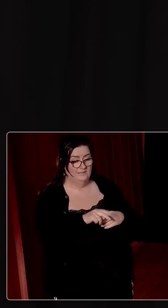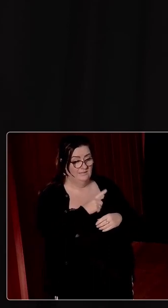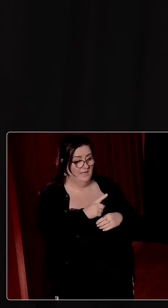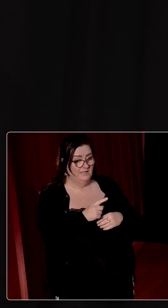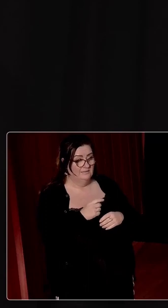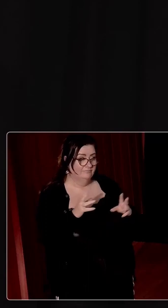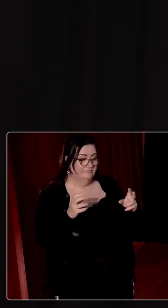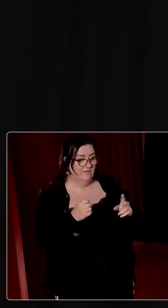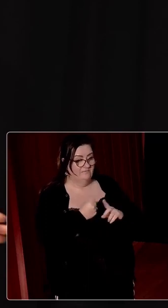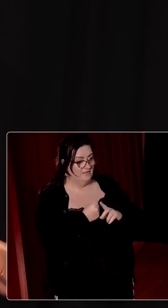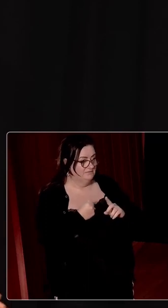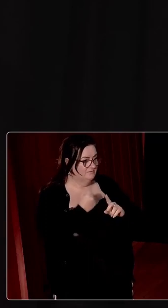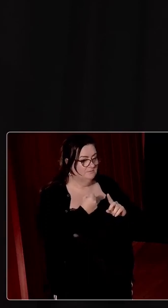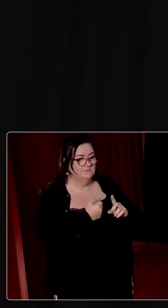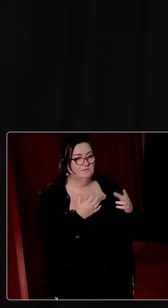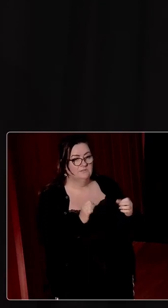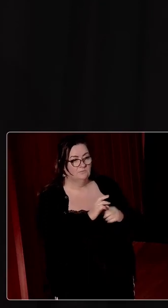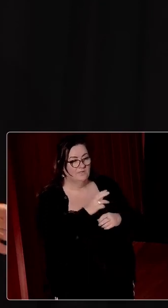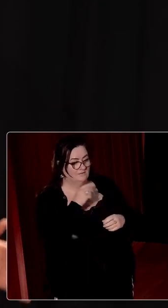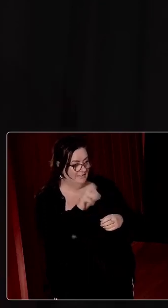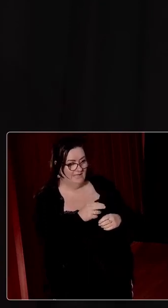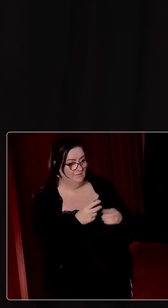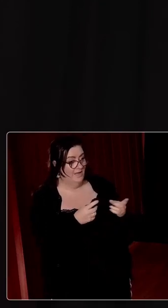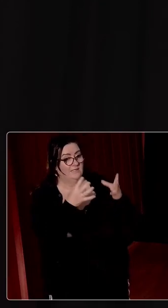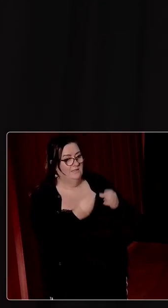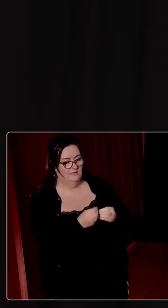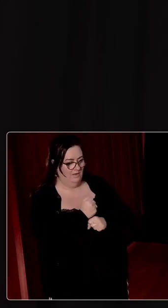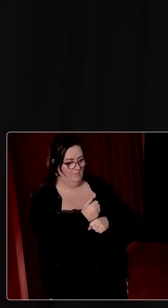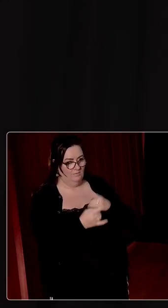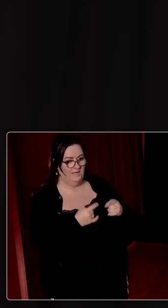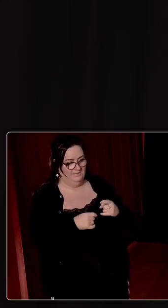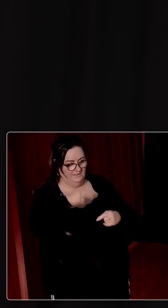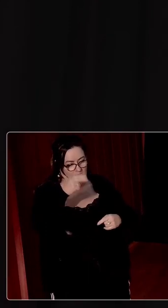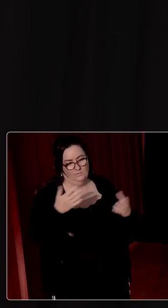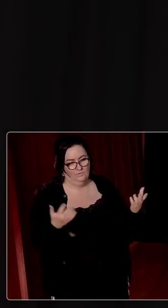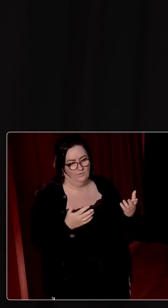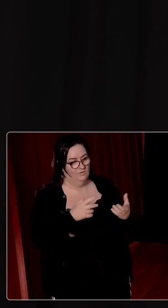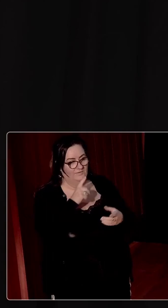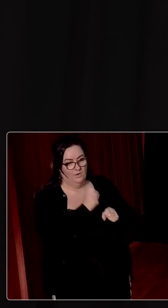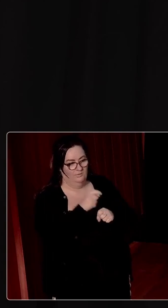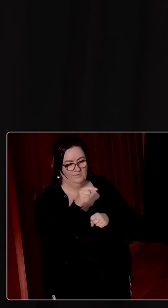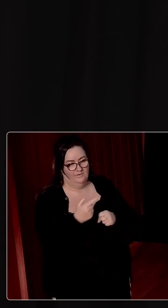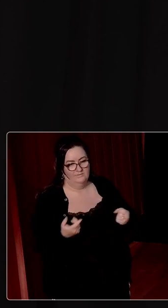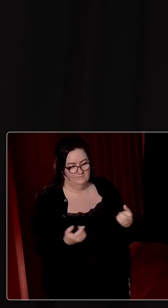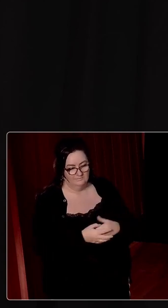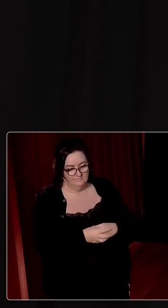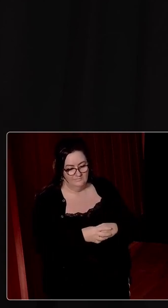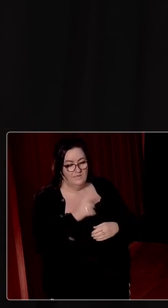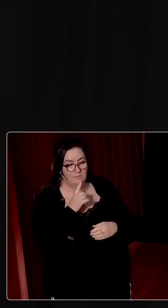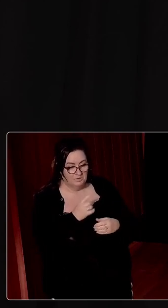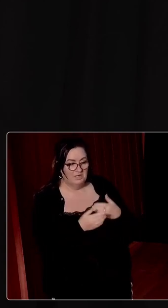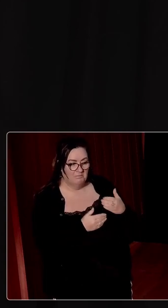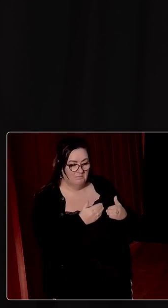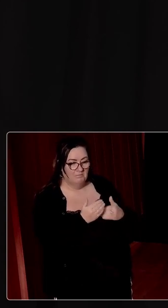he had to fight his way to make sure that they could even do anything about what was happening in the north or make any reference to it. But